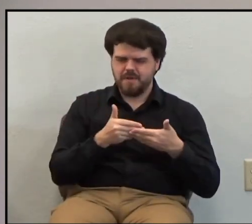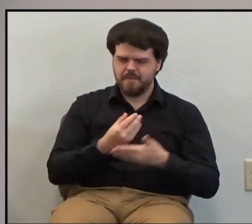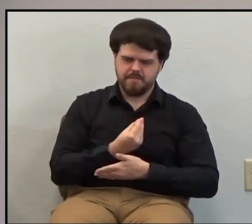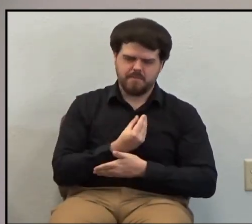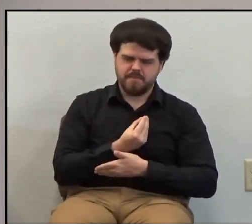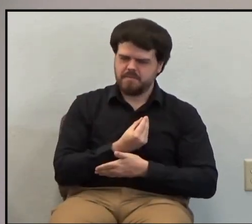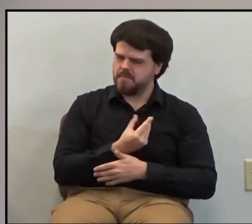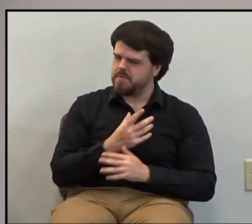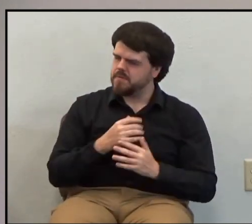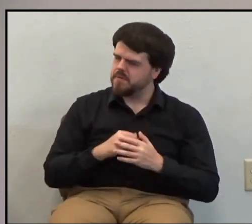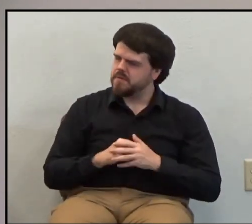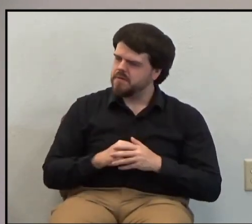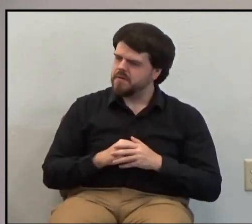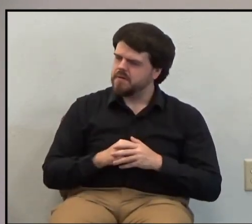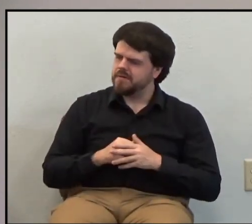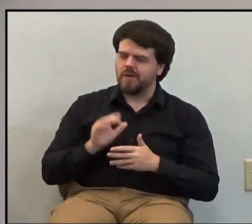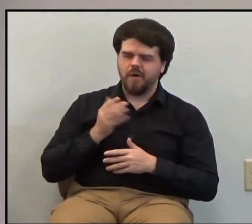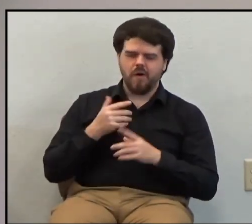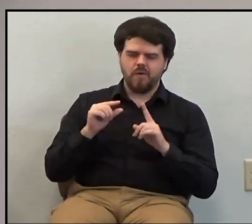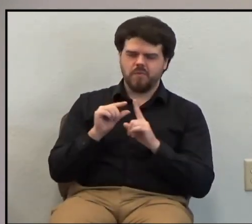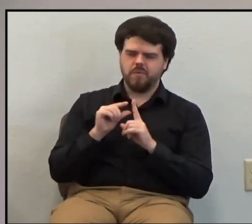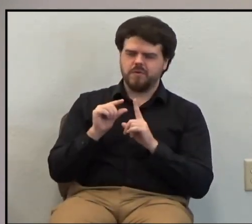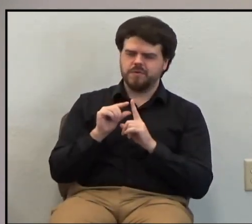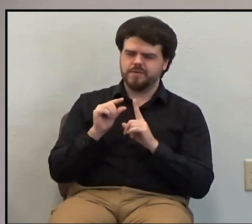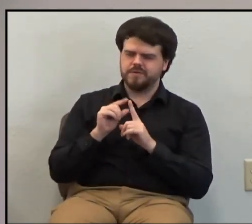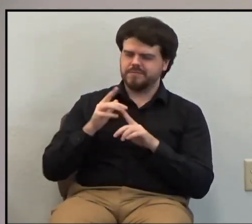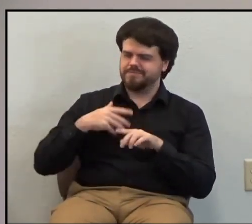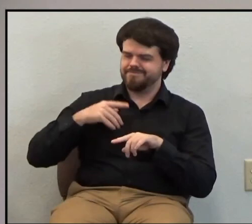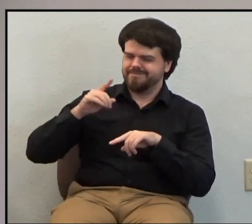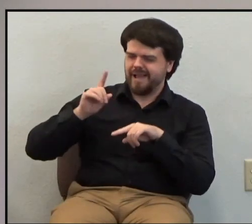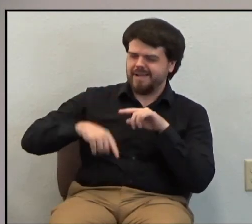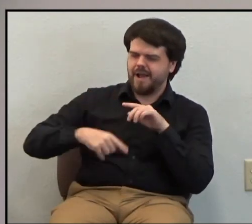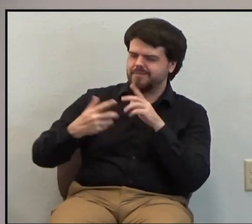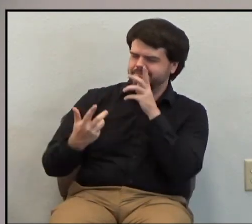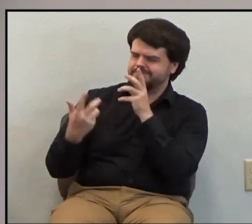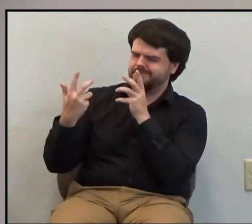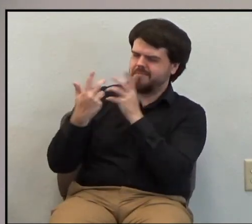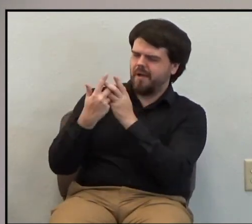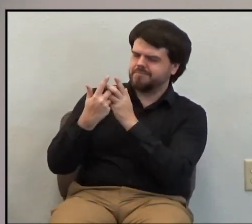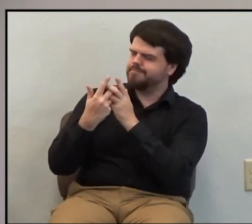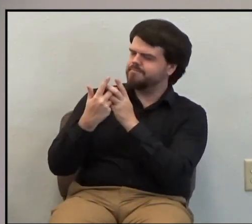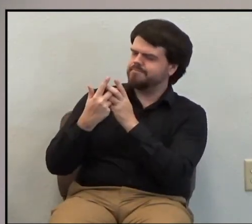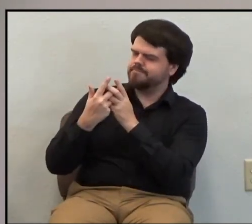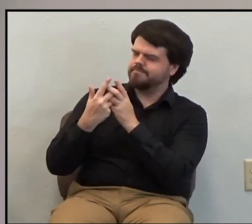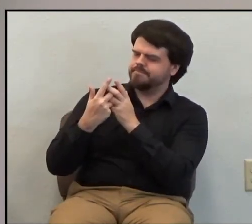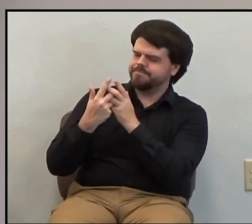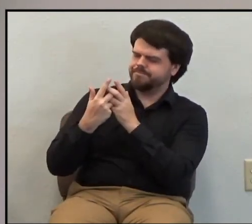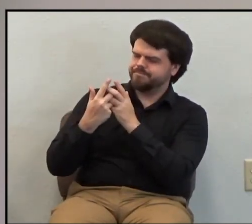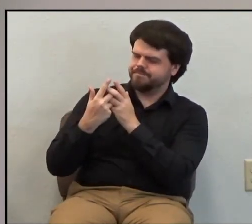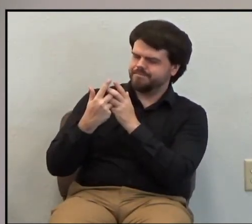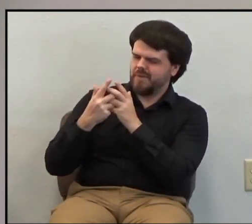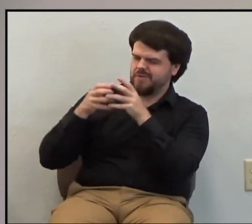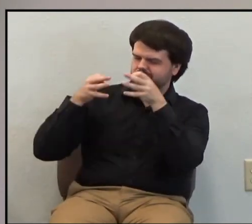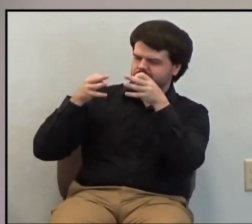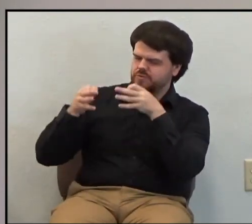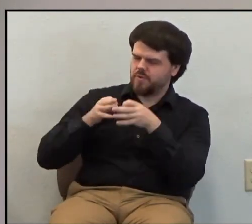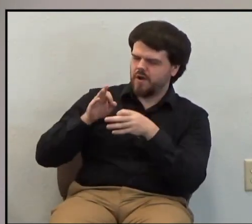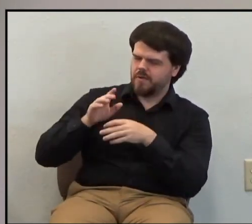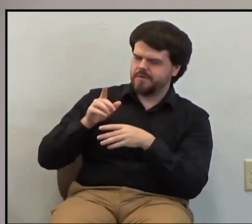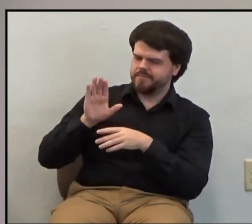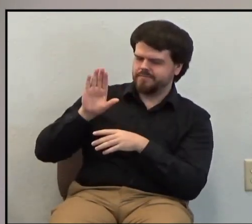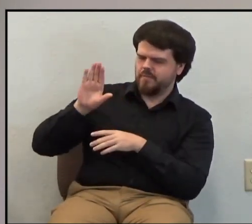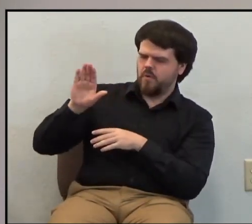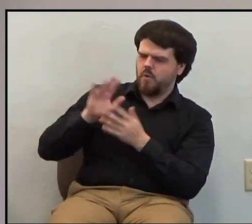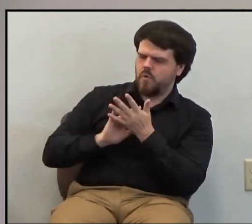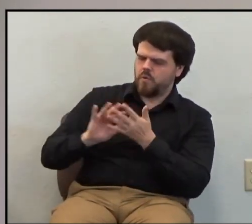babbling because our words just cannot come close to describing his glory.